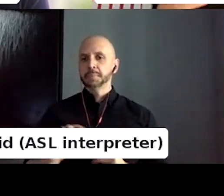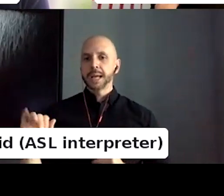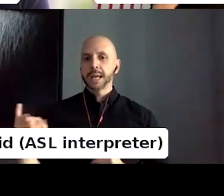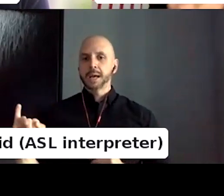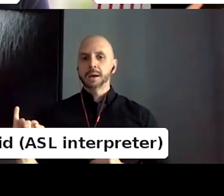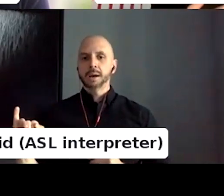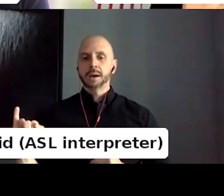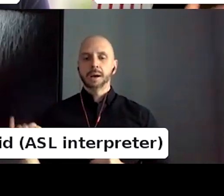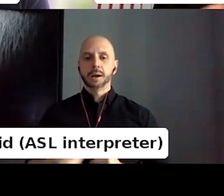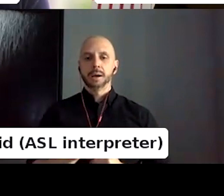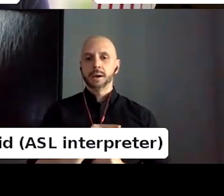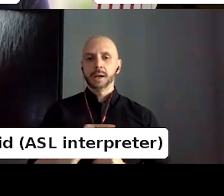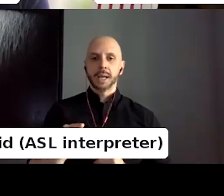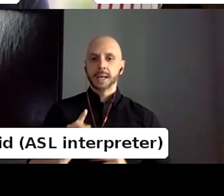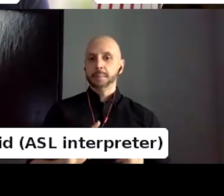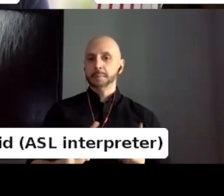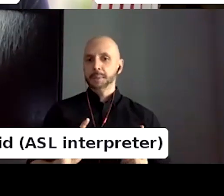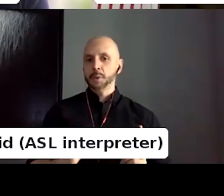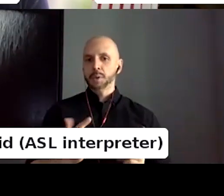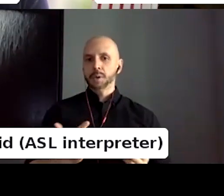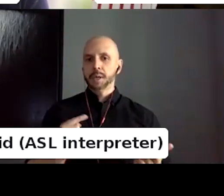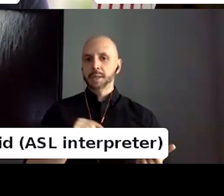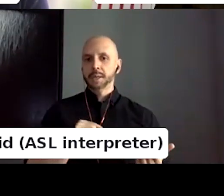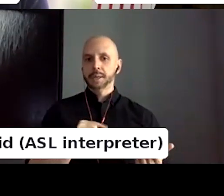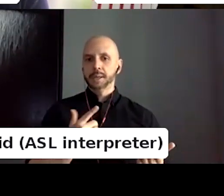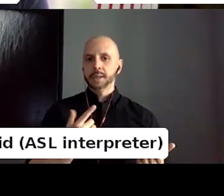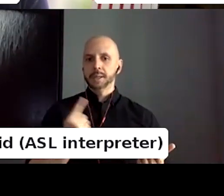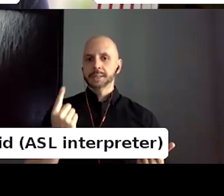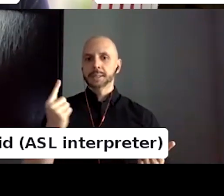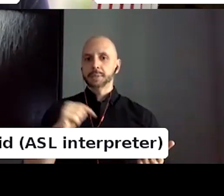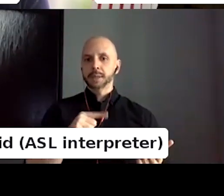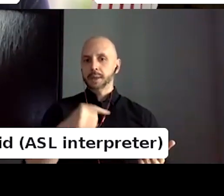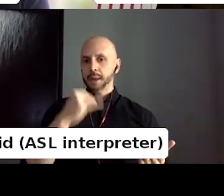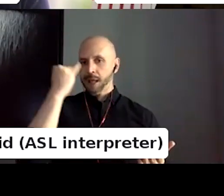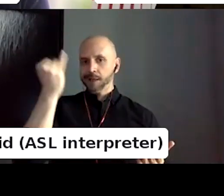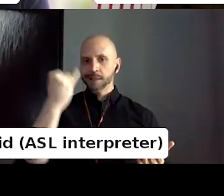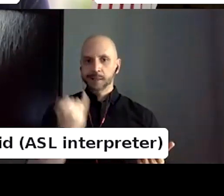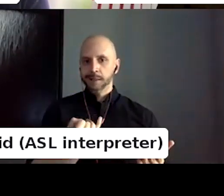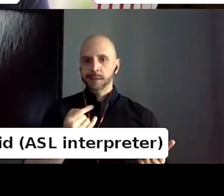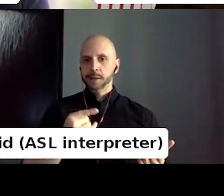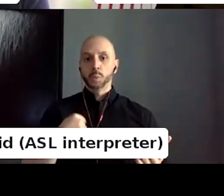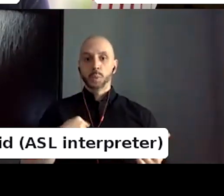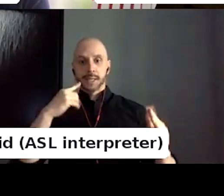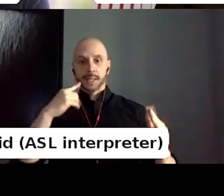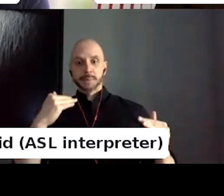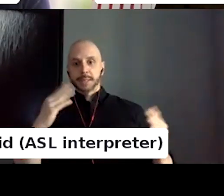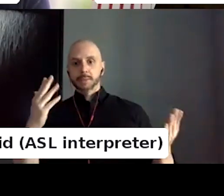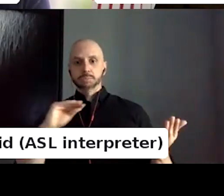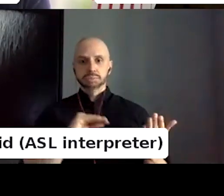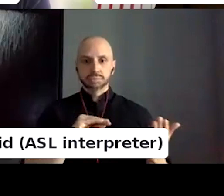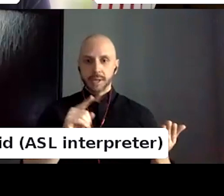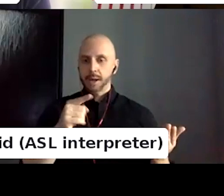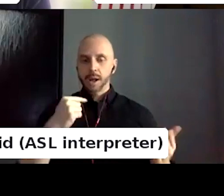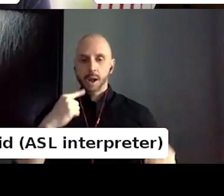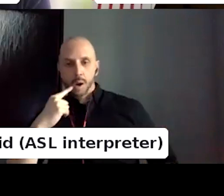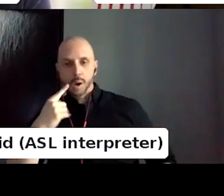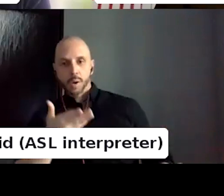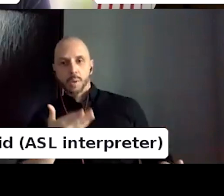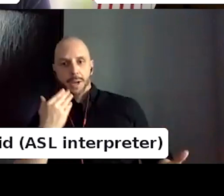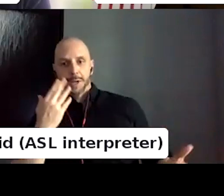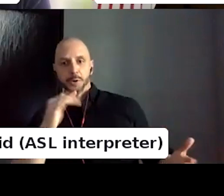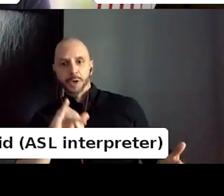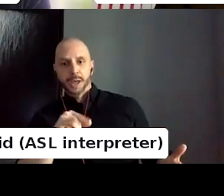was something that was on your mind and they, uh, did something that was, so that was one of them that, uh, really came through the other, um,